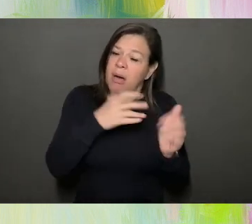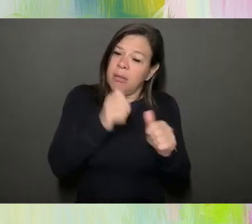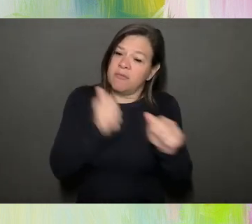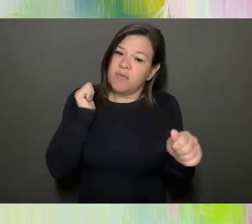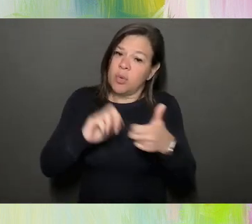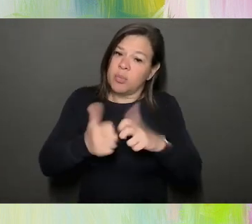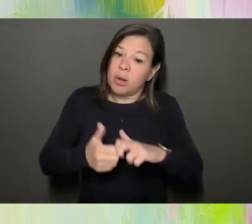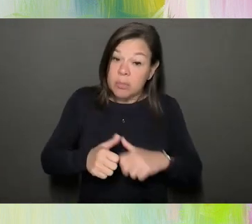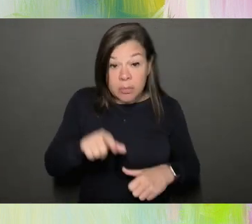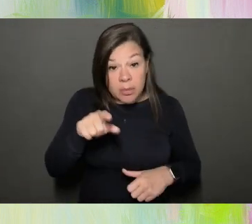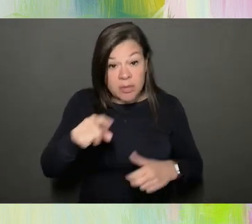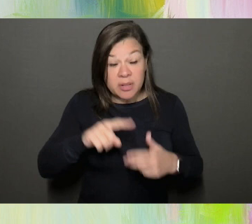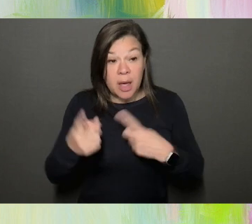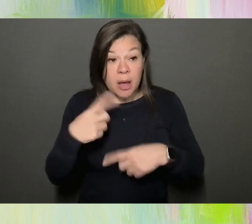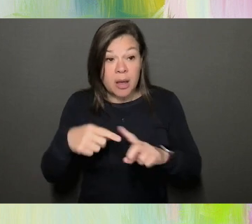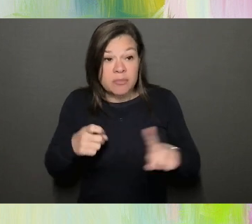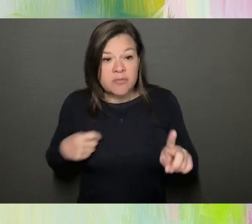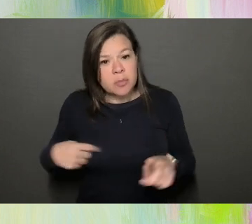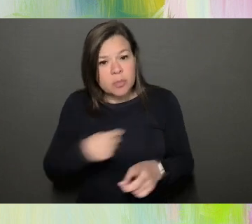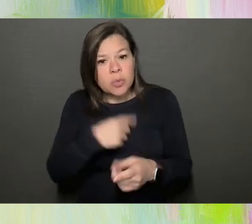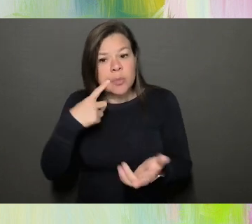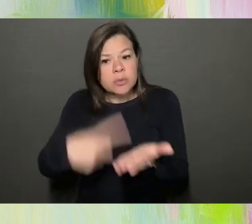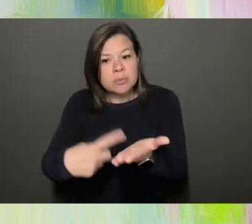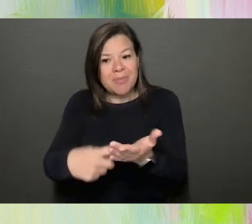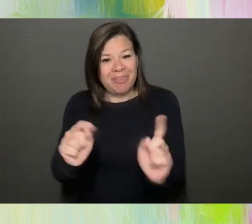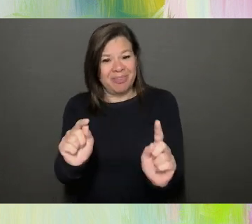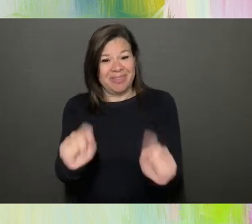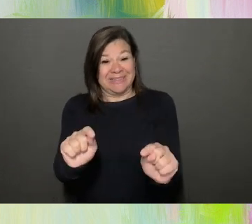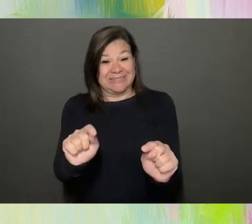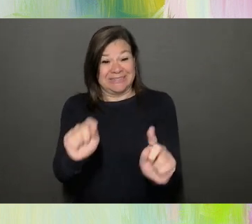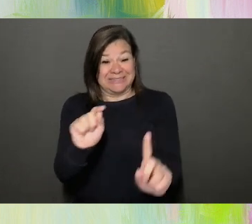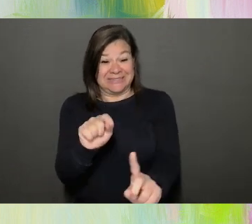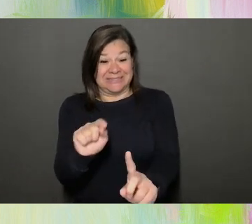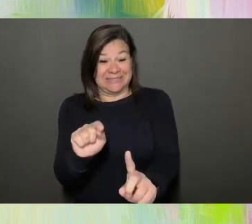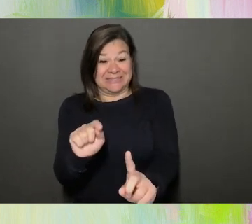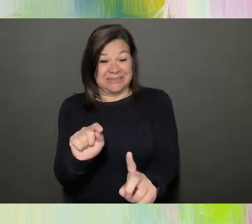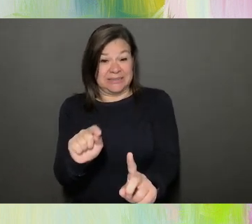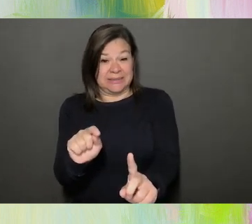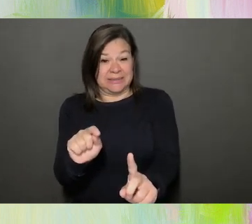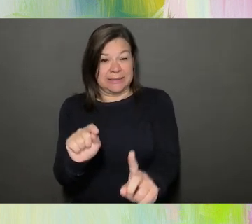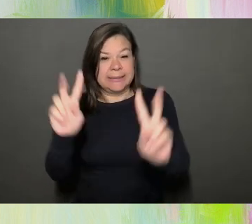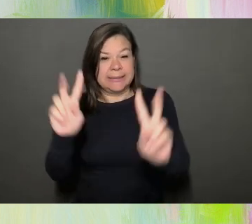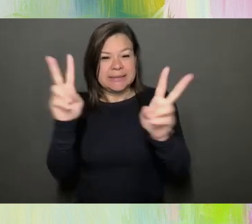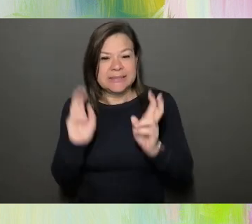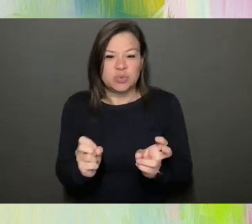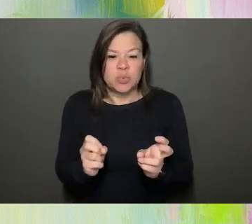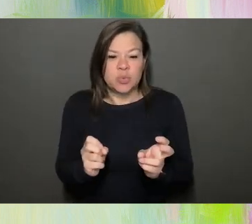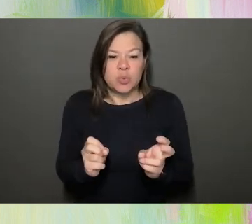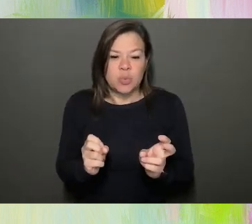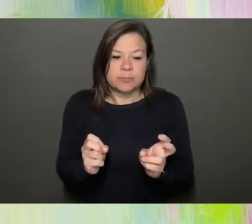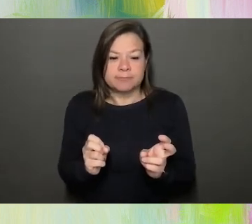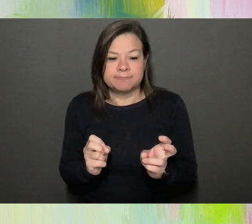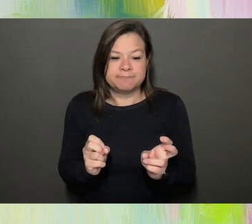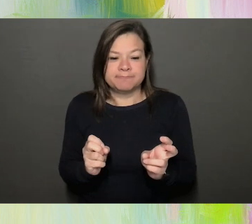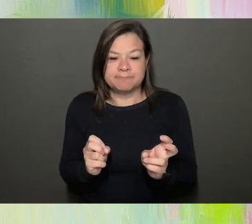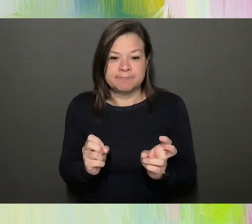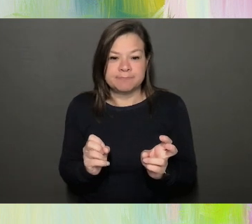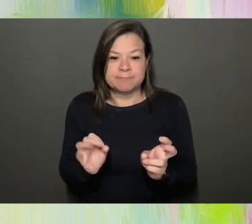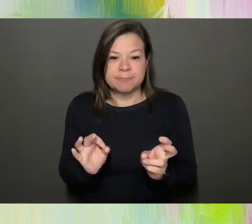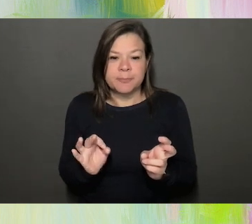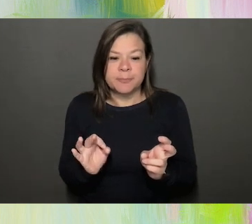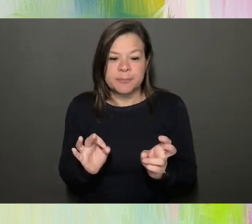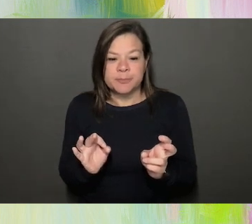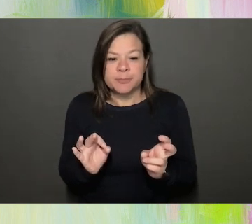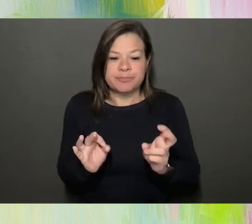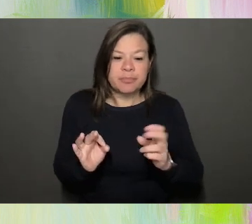from is that we were really talking about this, this issue of, uh, uh, of lying to people. And